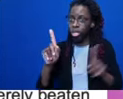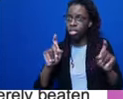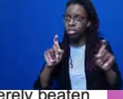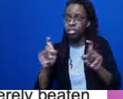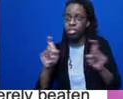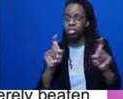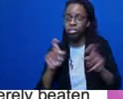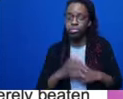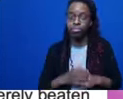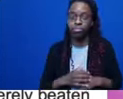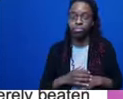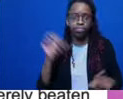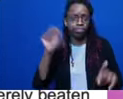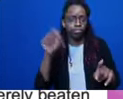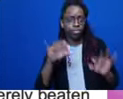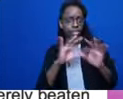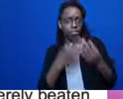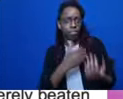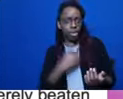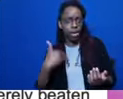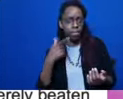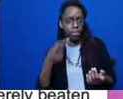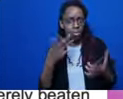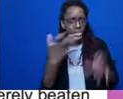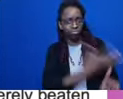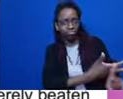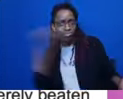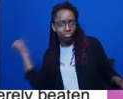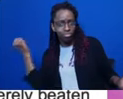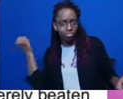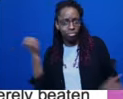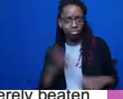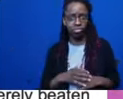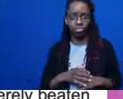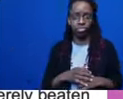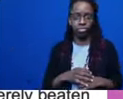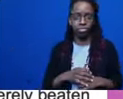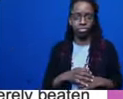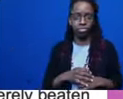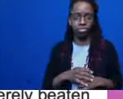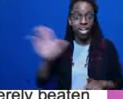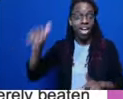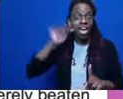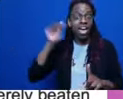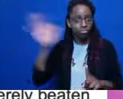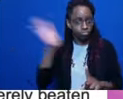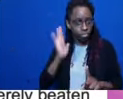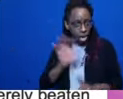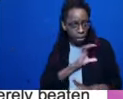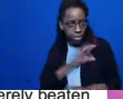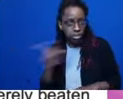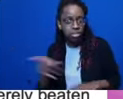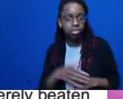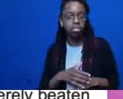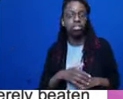away and did, by the way. Her aunt was a cop. And her aunt took her and brought her to live with her. And the